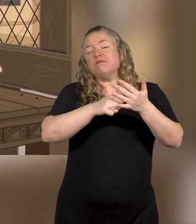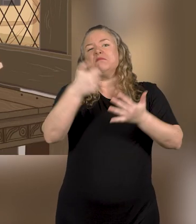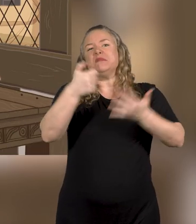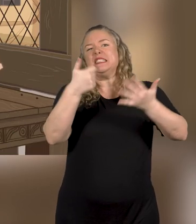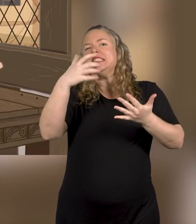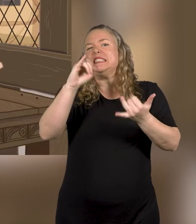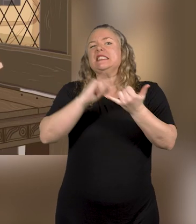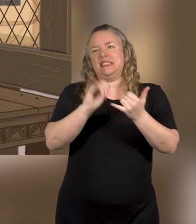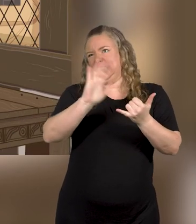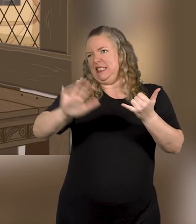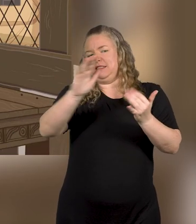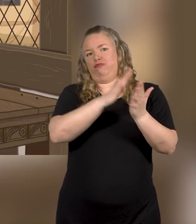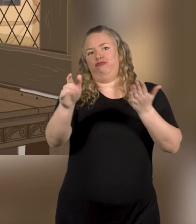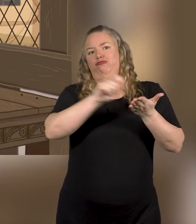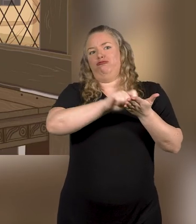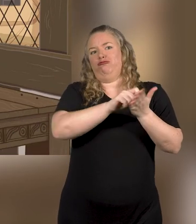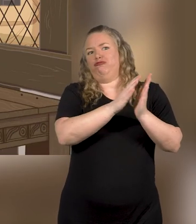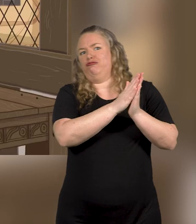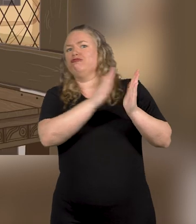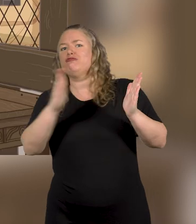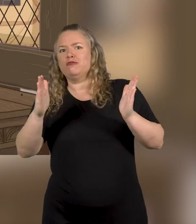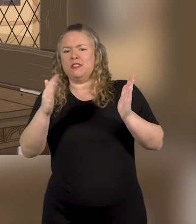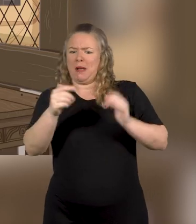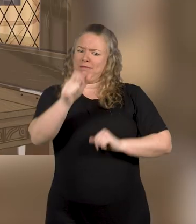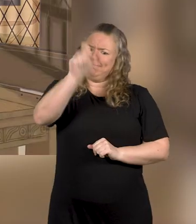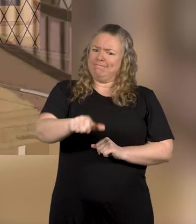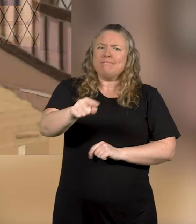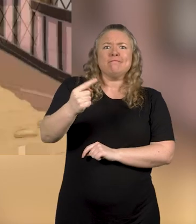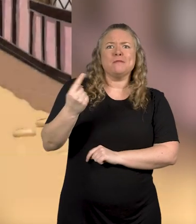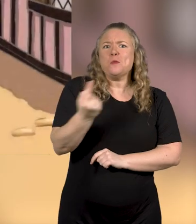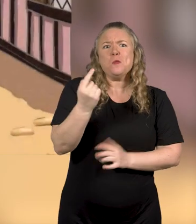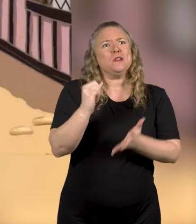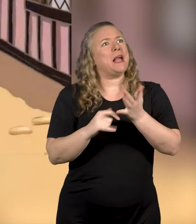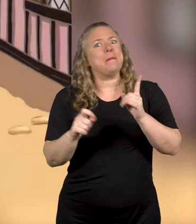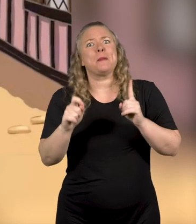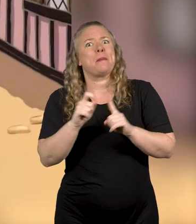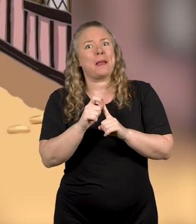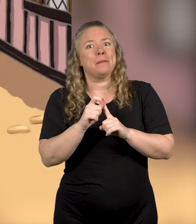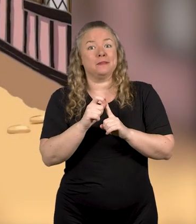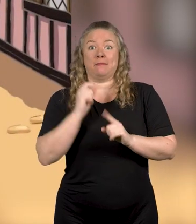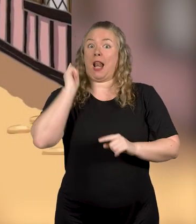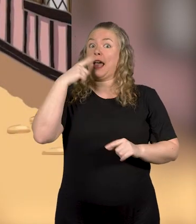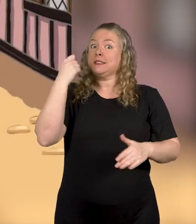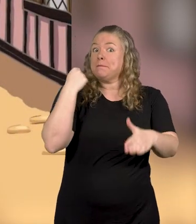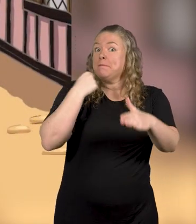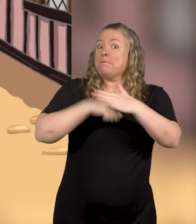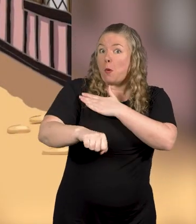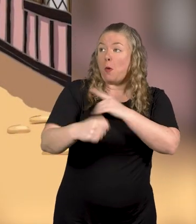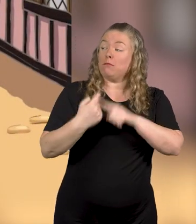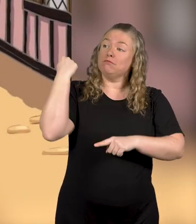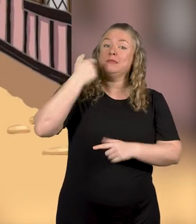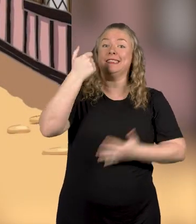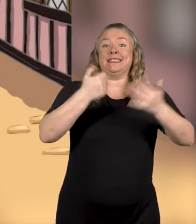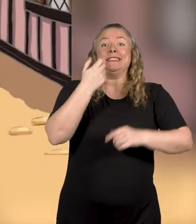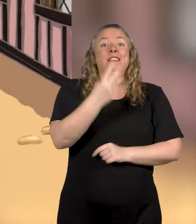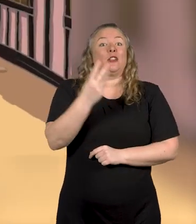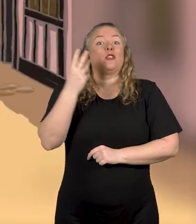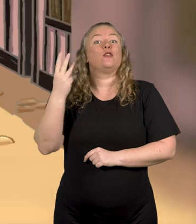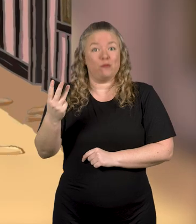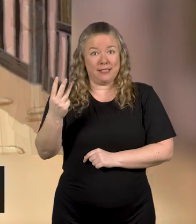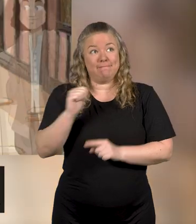1660s. But who was Samuel Pepys? He was born in London in 1633.